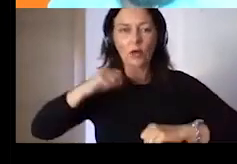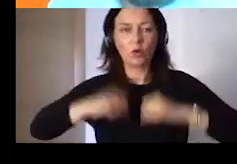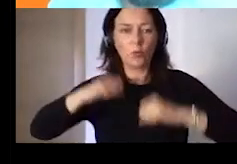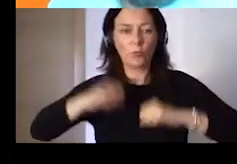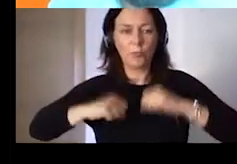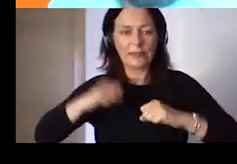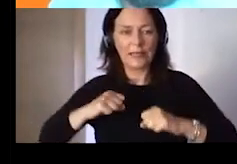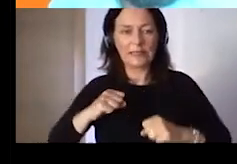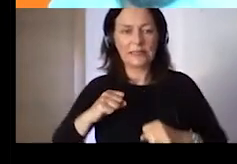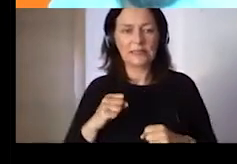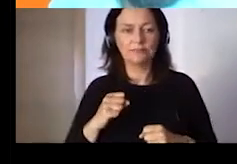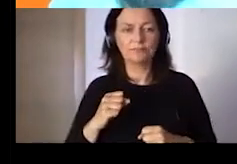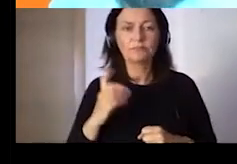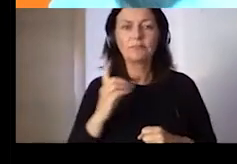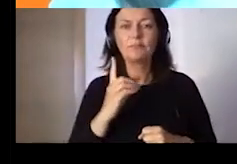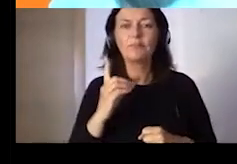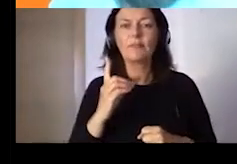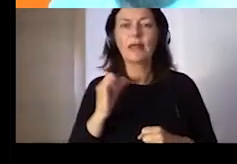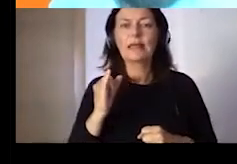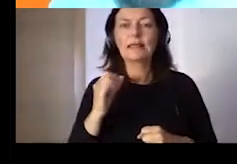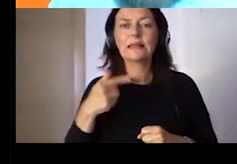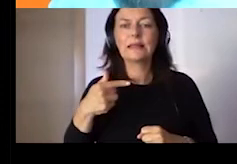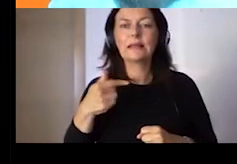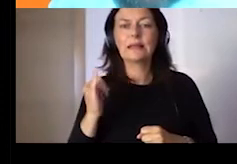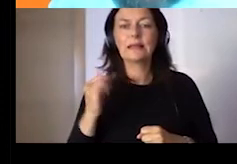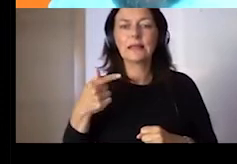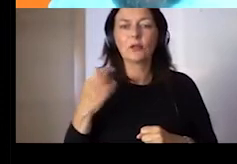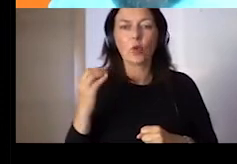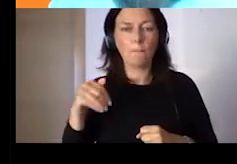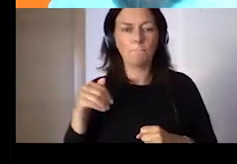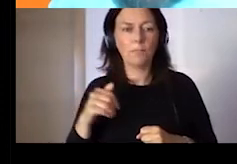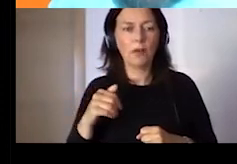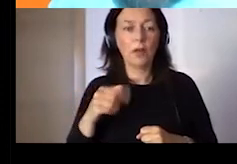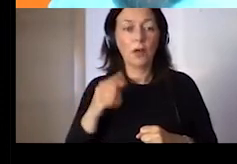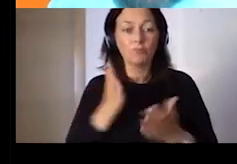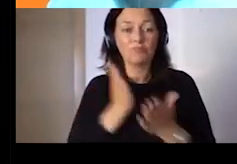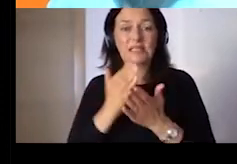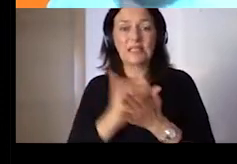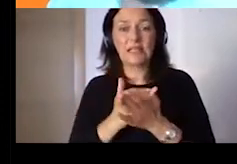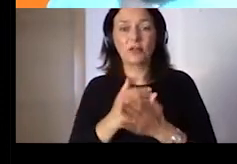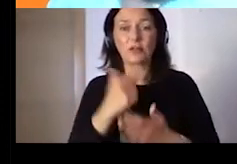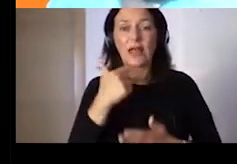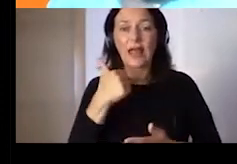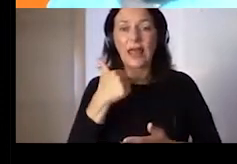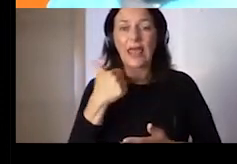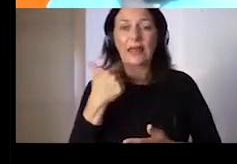divided in 21 sub-competencies. So,